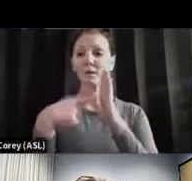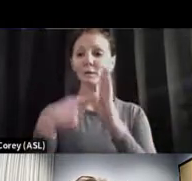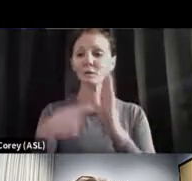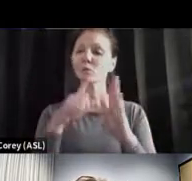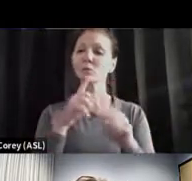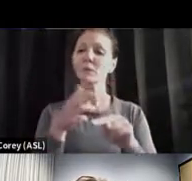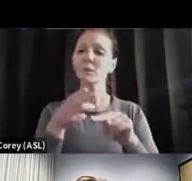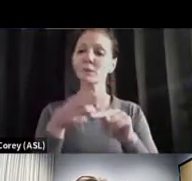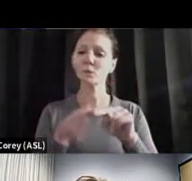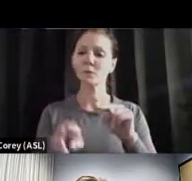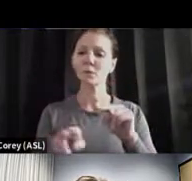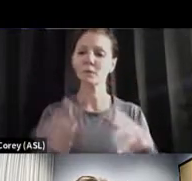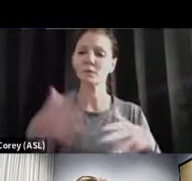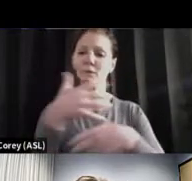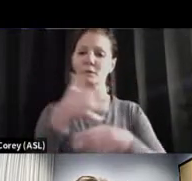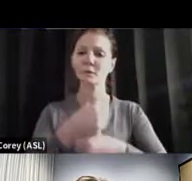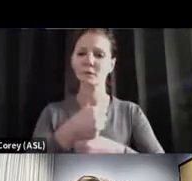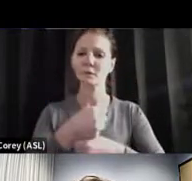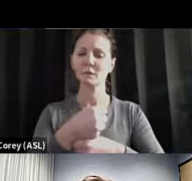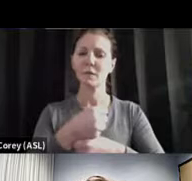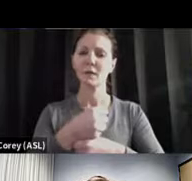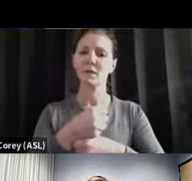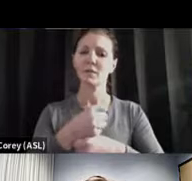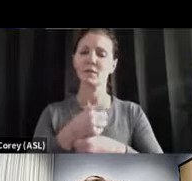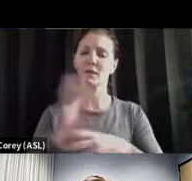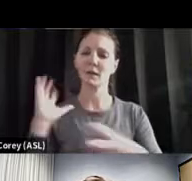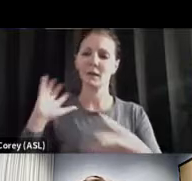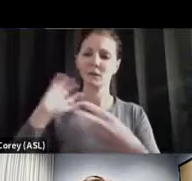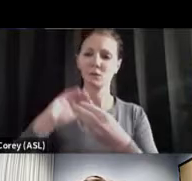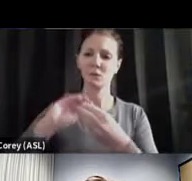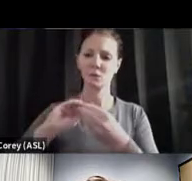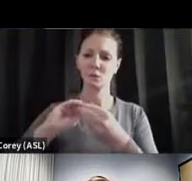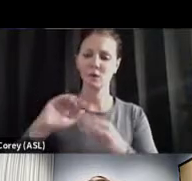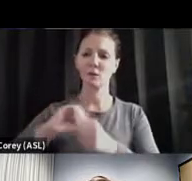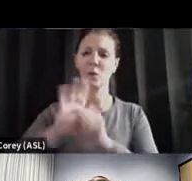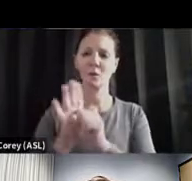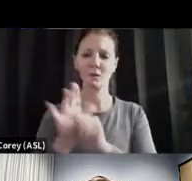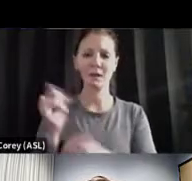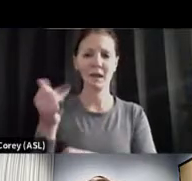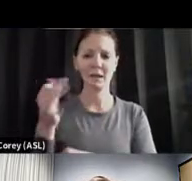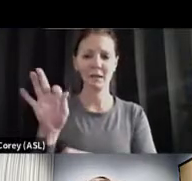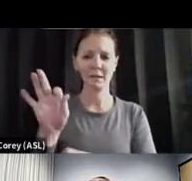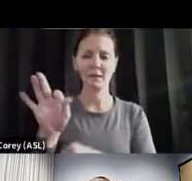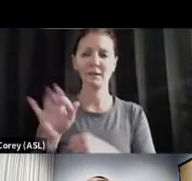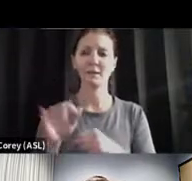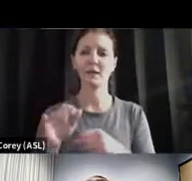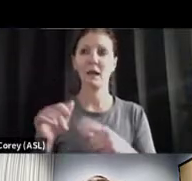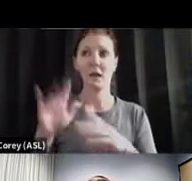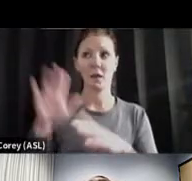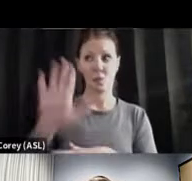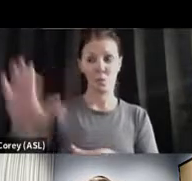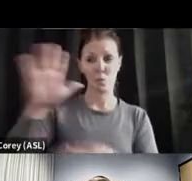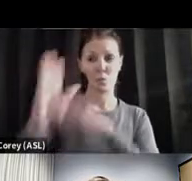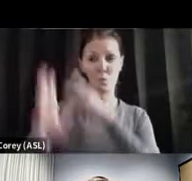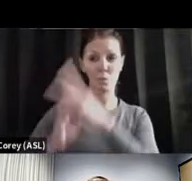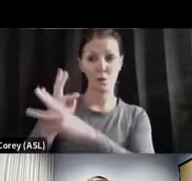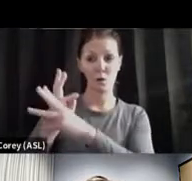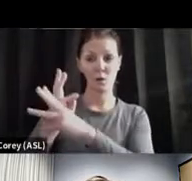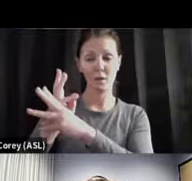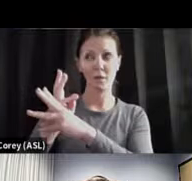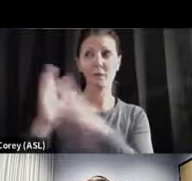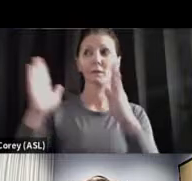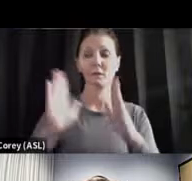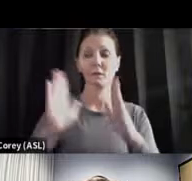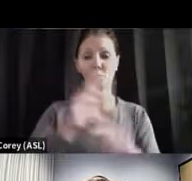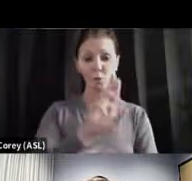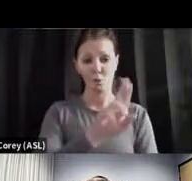the epidemiology of COVID-19 in the world. We'll go to the U.S.